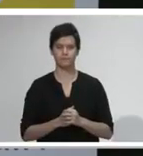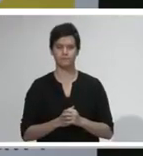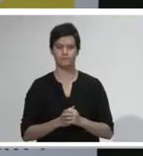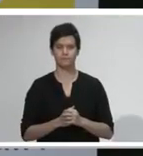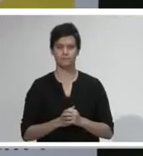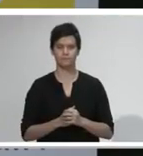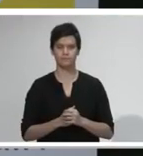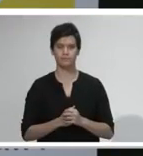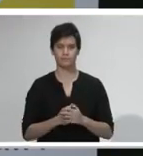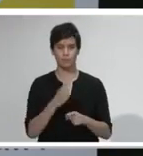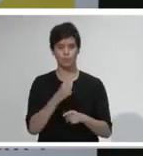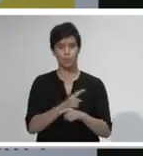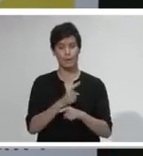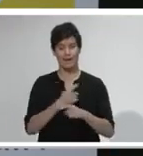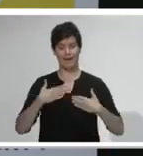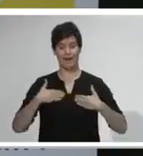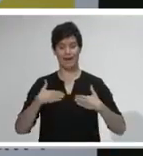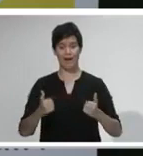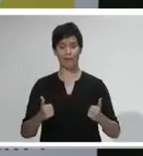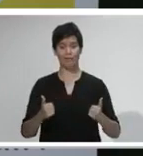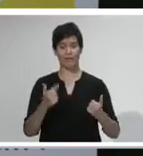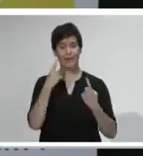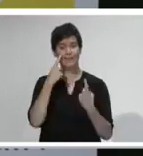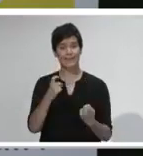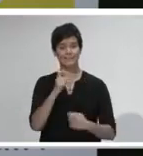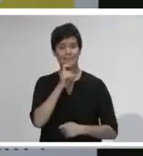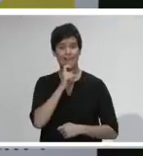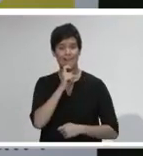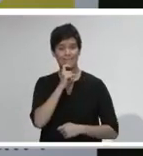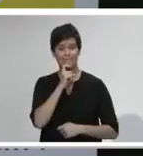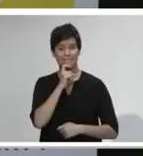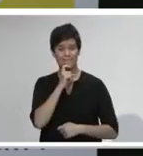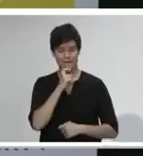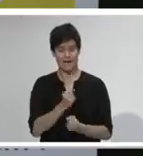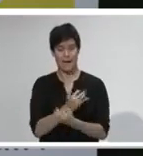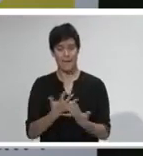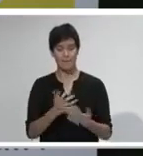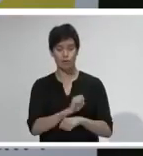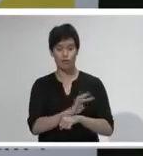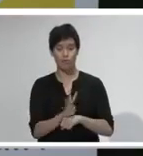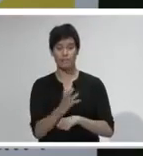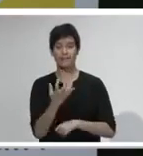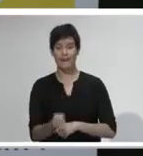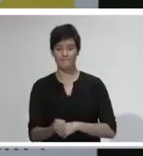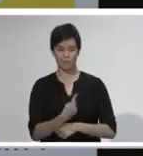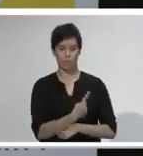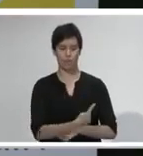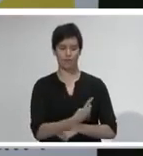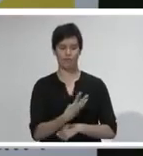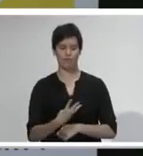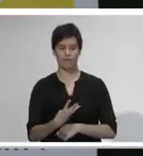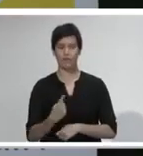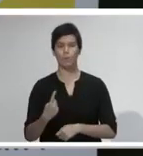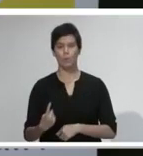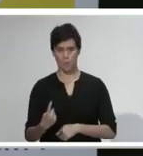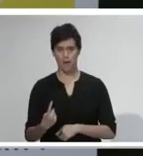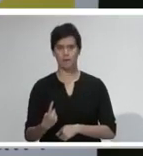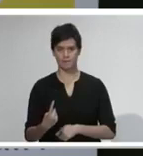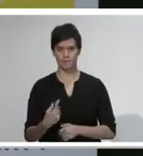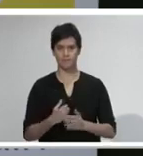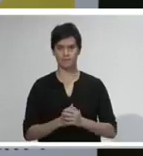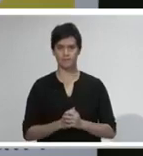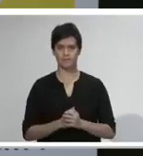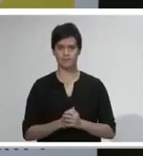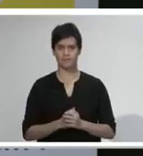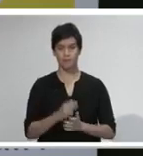In terms of healthcare workers, we have 131 healthcare workers who are confirmed or probable COVID-19 cases.